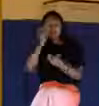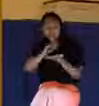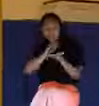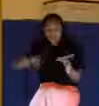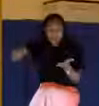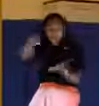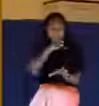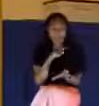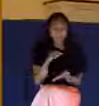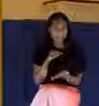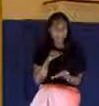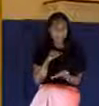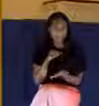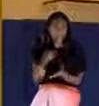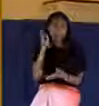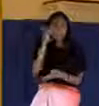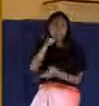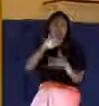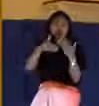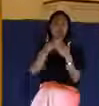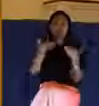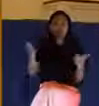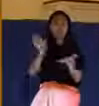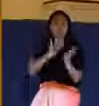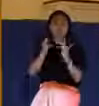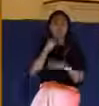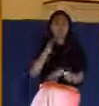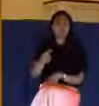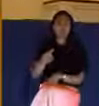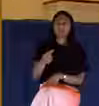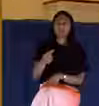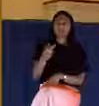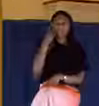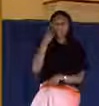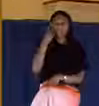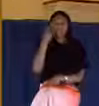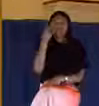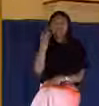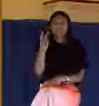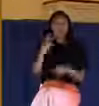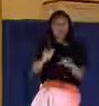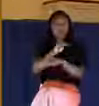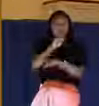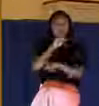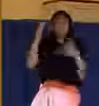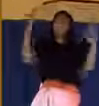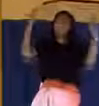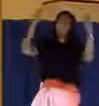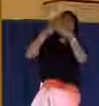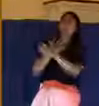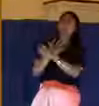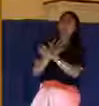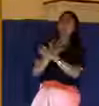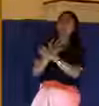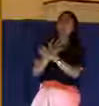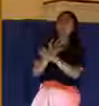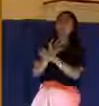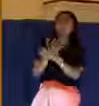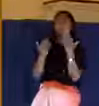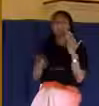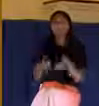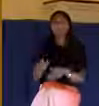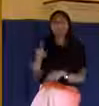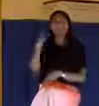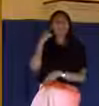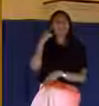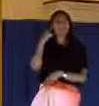and all the other things that Jesus said. And he saw the miracle of the darkness and perhaps heard